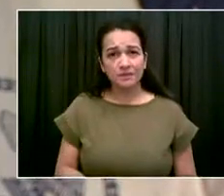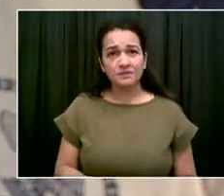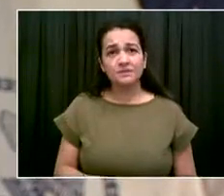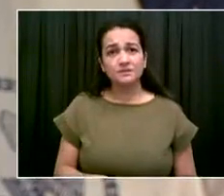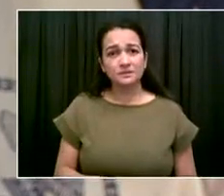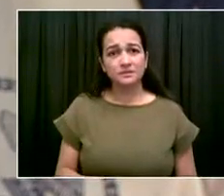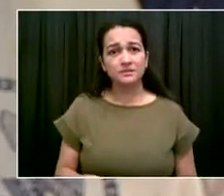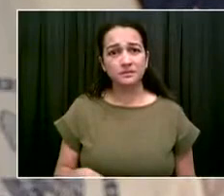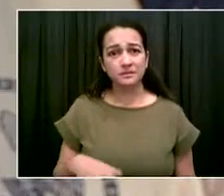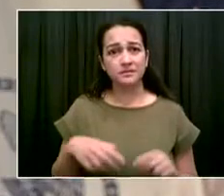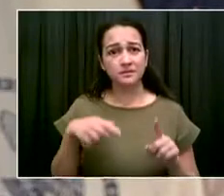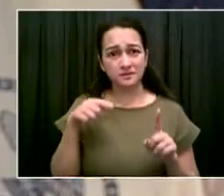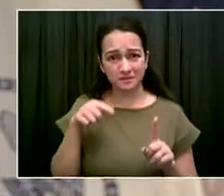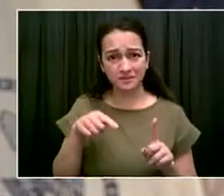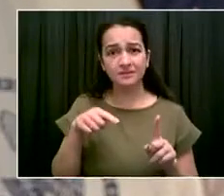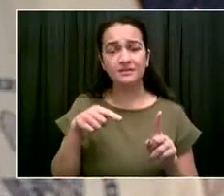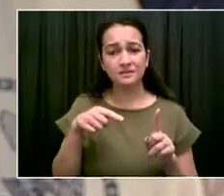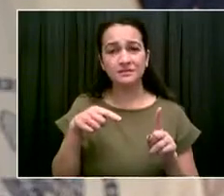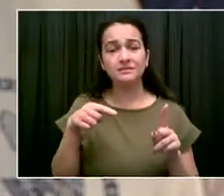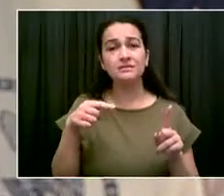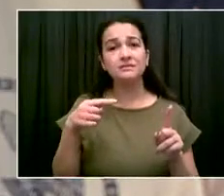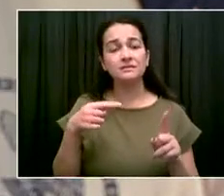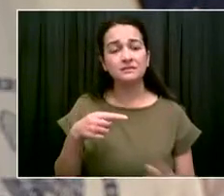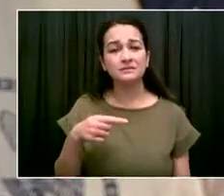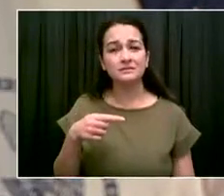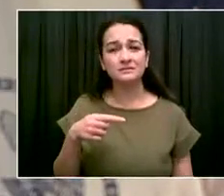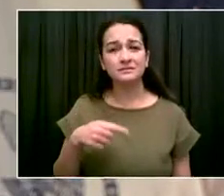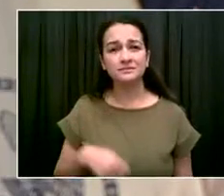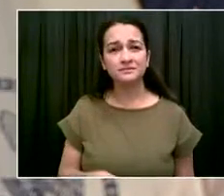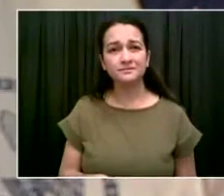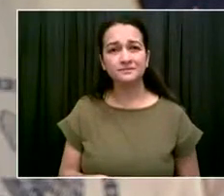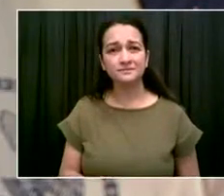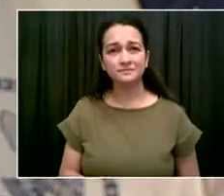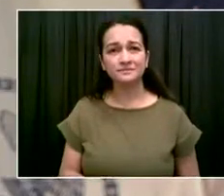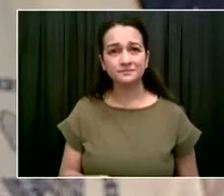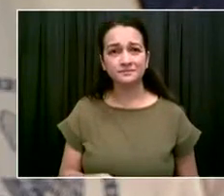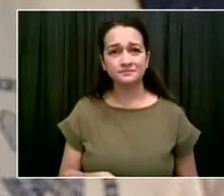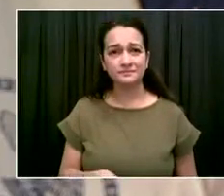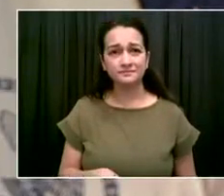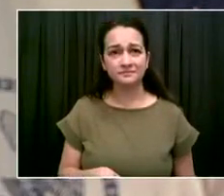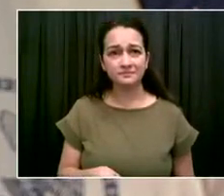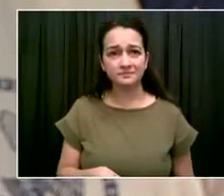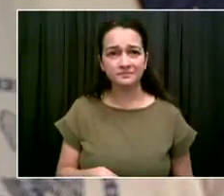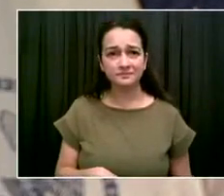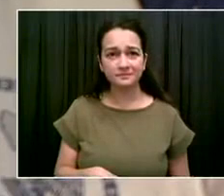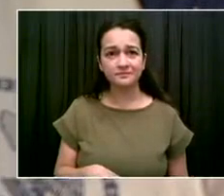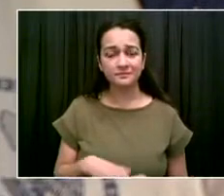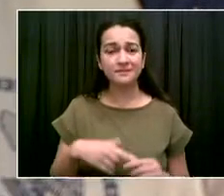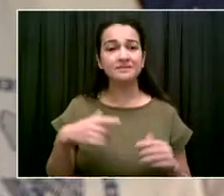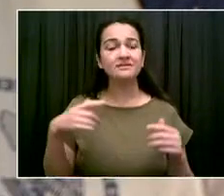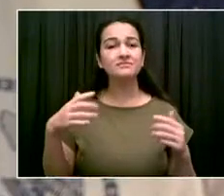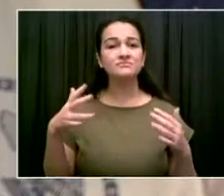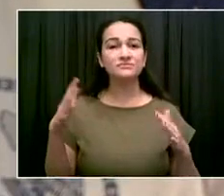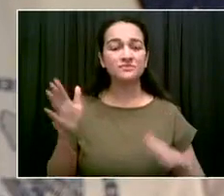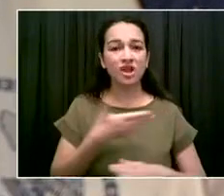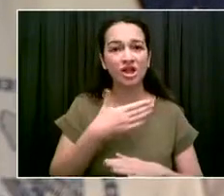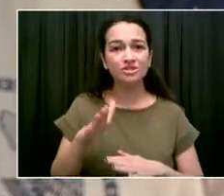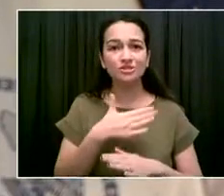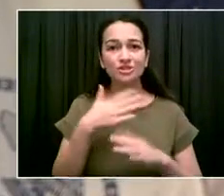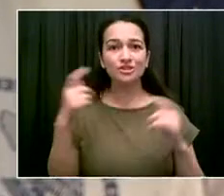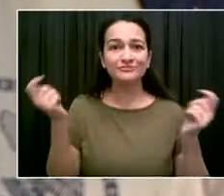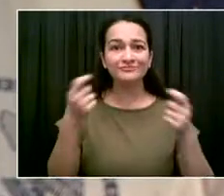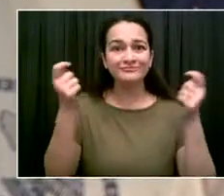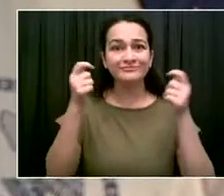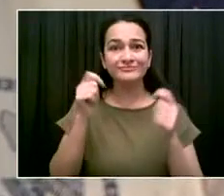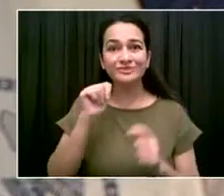holding back, and the storm will not affect the concert. It's going to be a really wonderful moment for this city and celebrating this city.